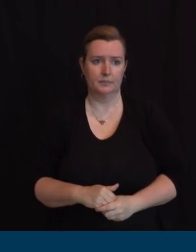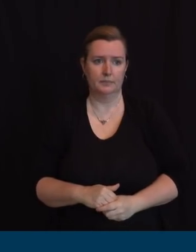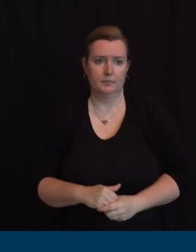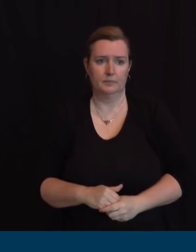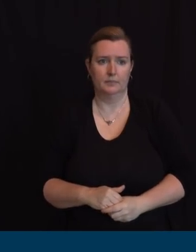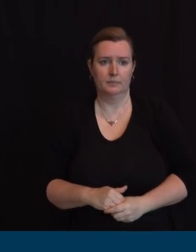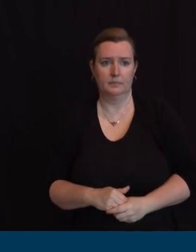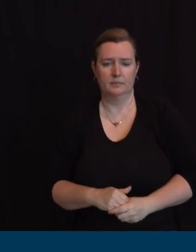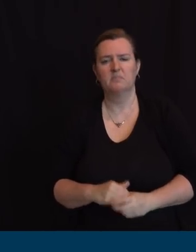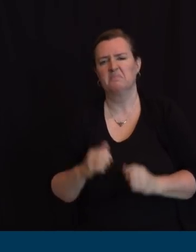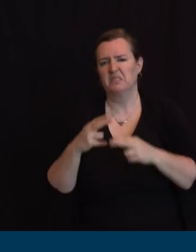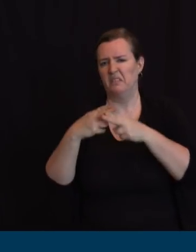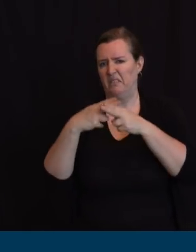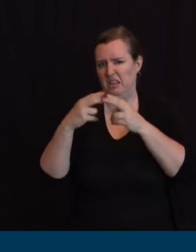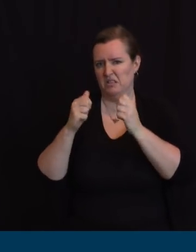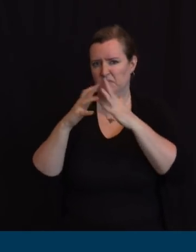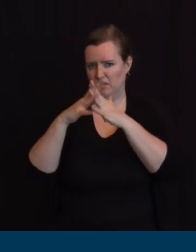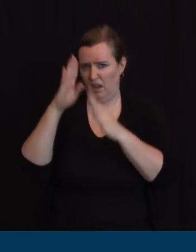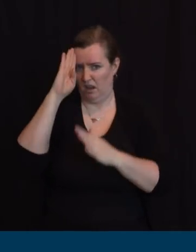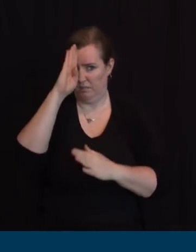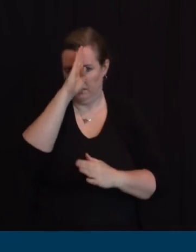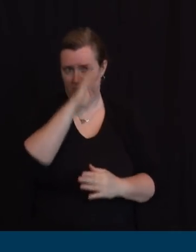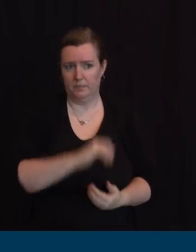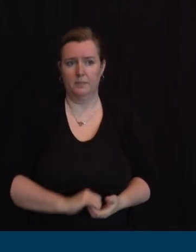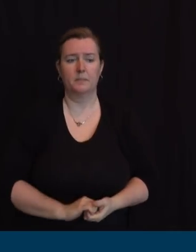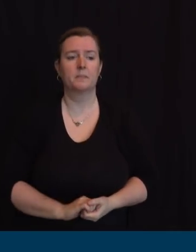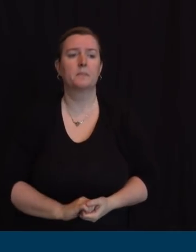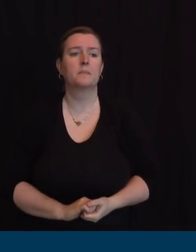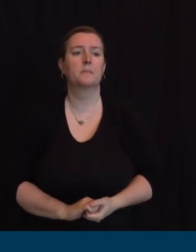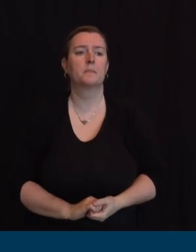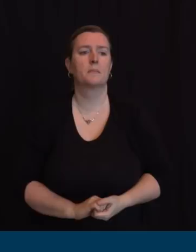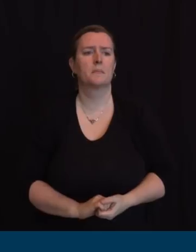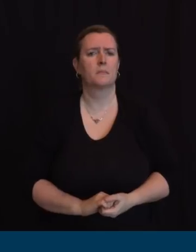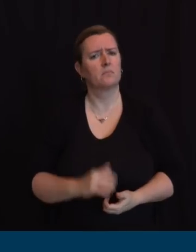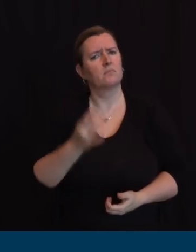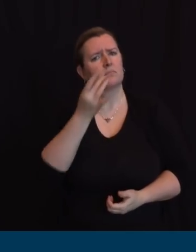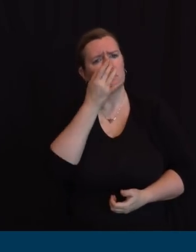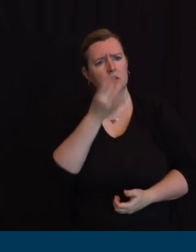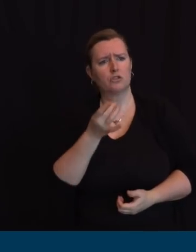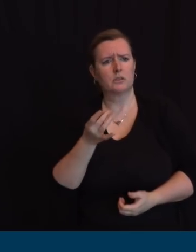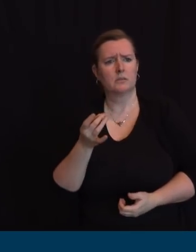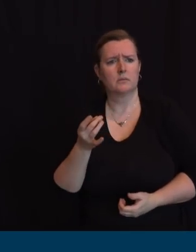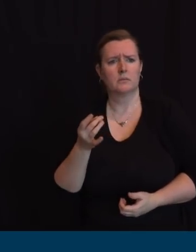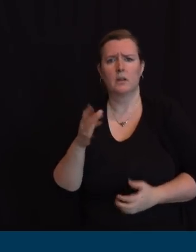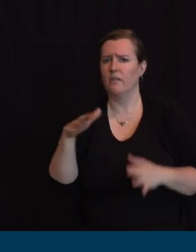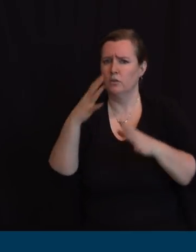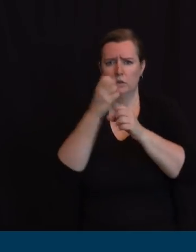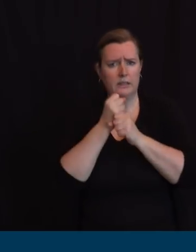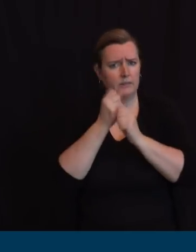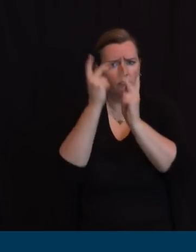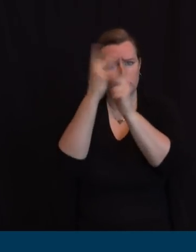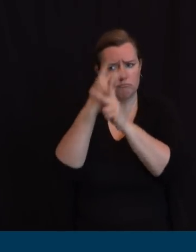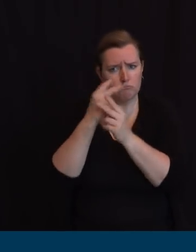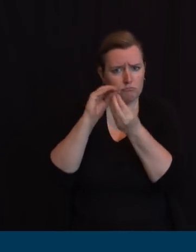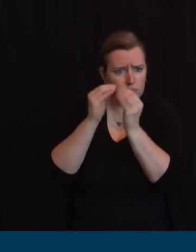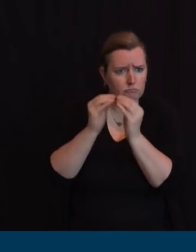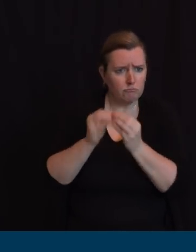didn't get the stats this morning but as of yesterday we had 50 in the meadowlands they do fine